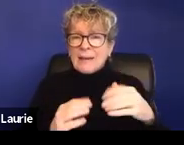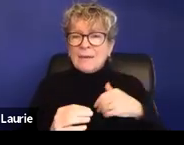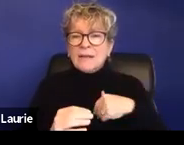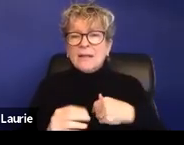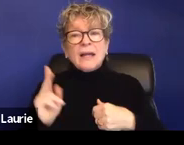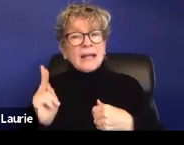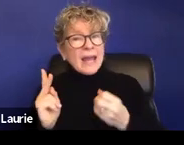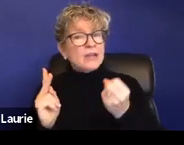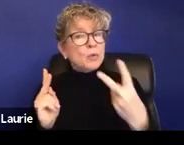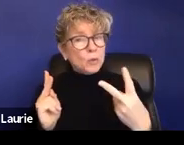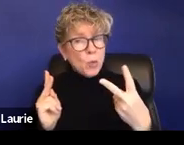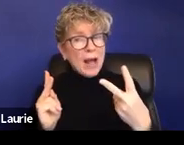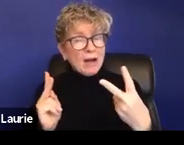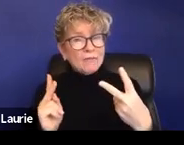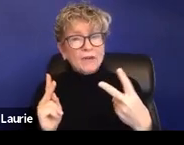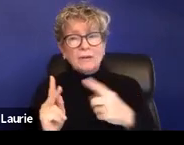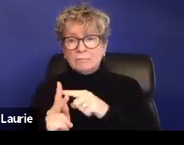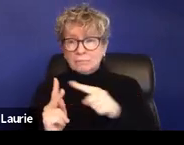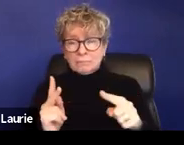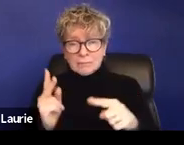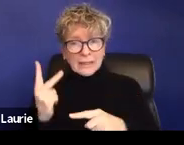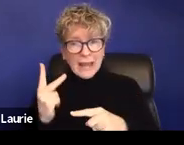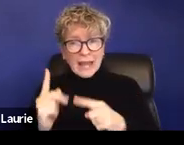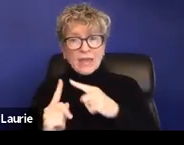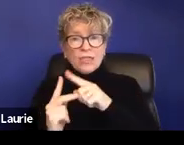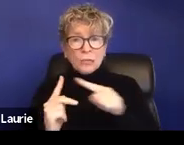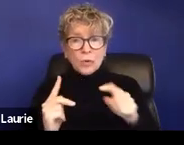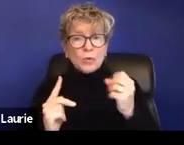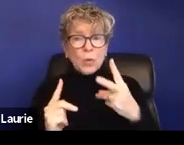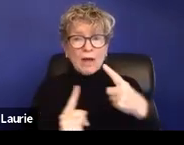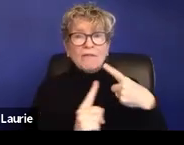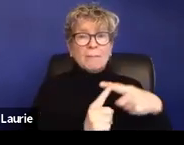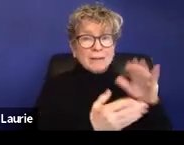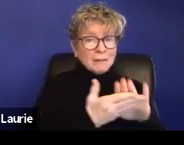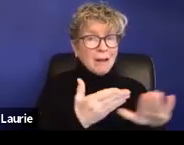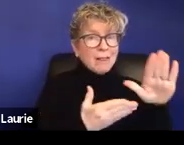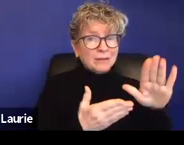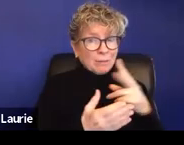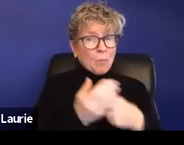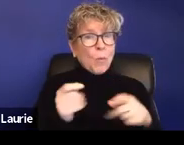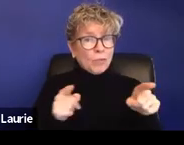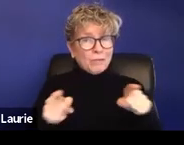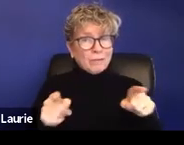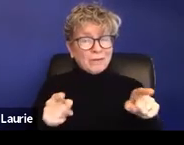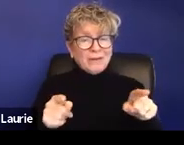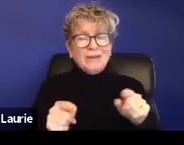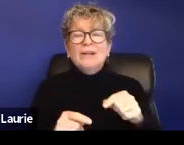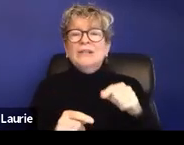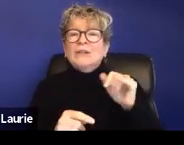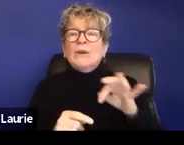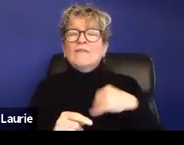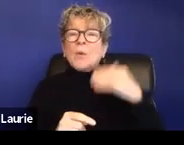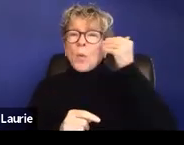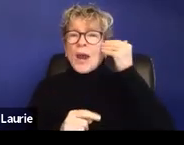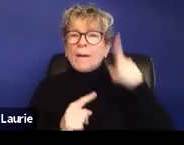and college, once they've been made aware of the sexual assault, um, what accommodations have they made